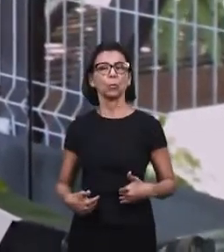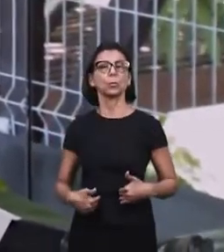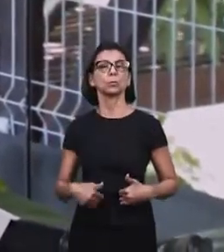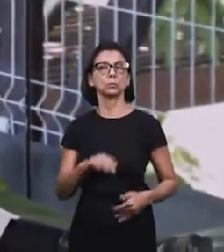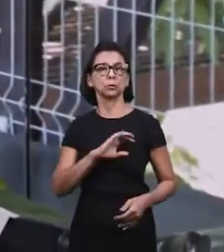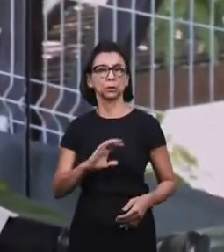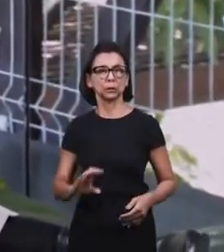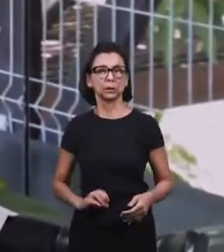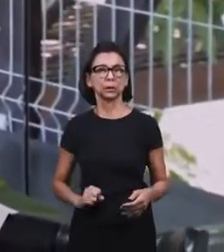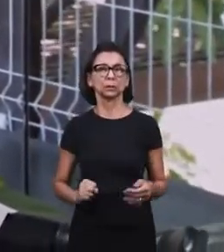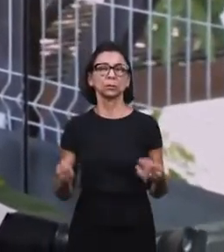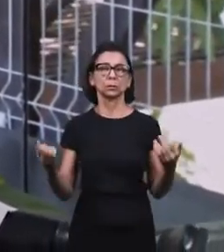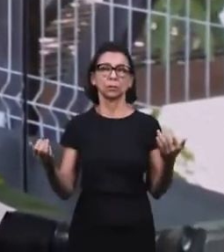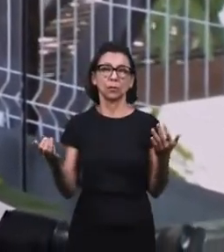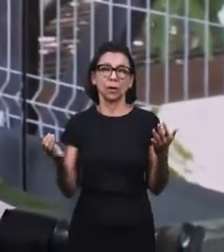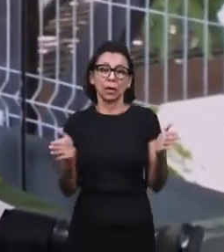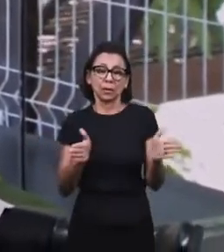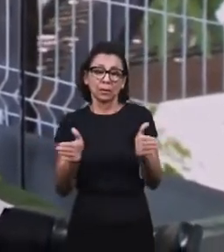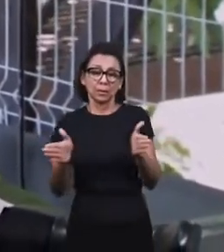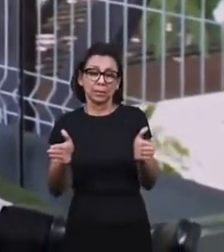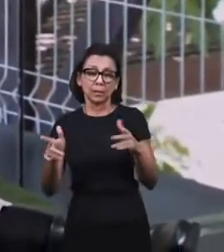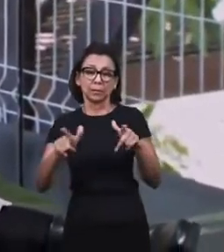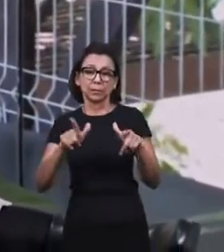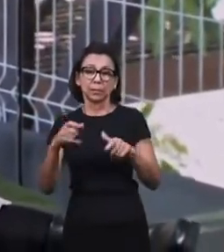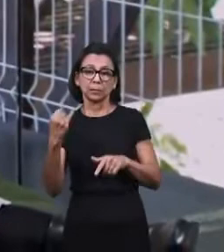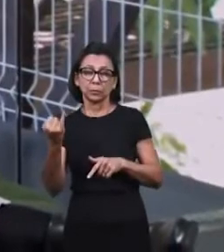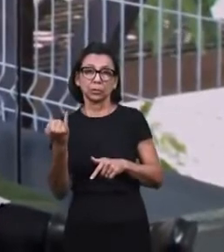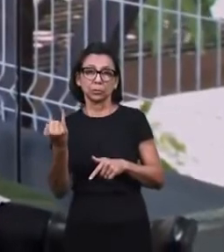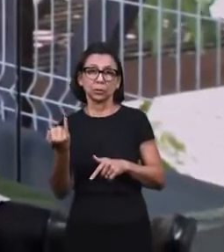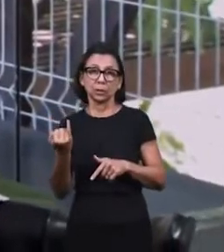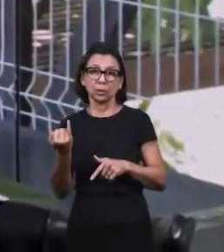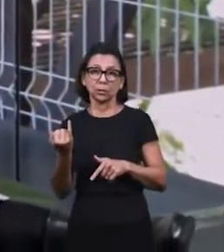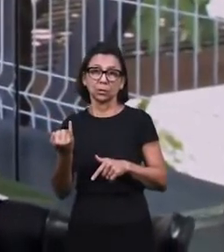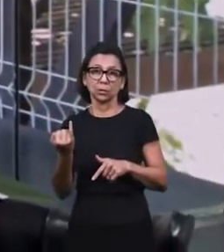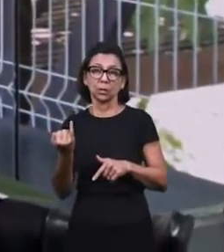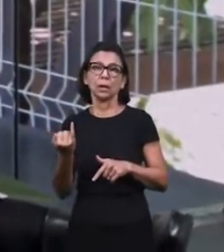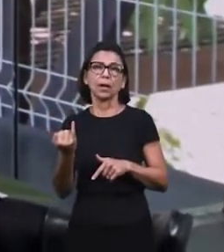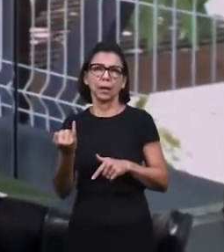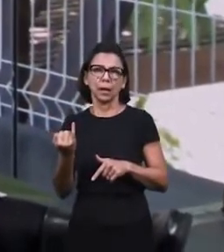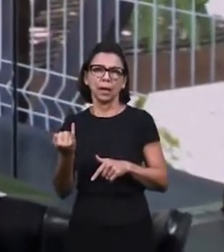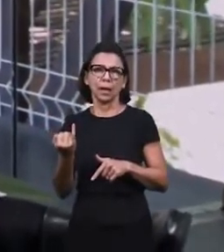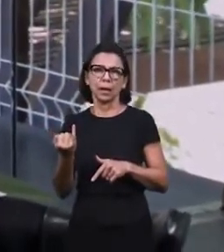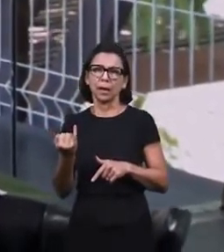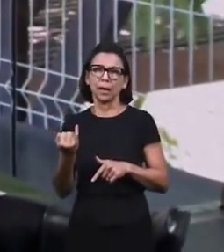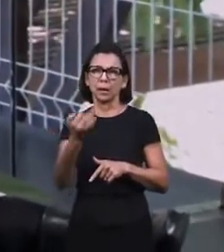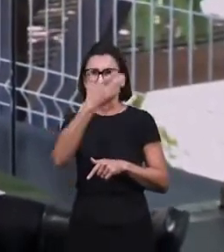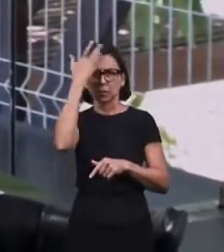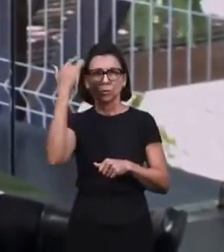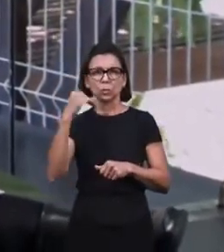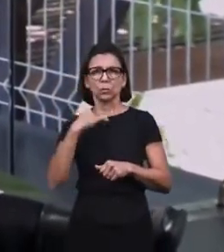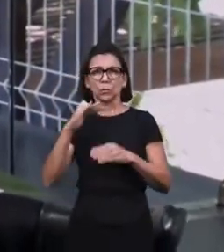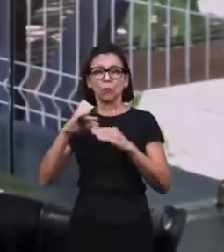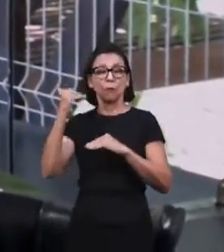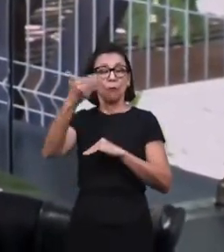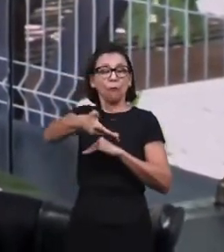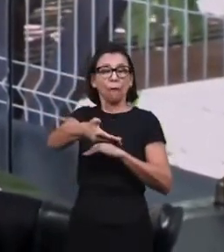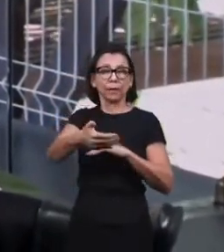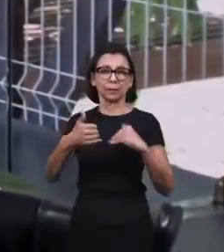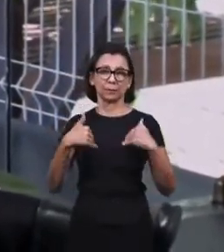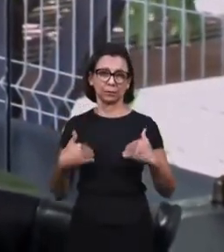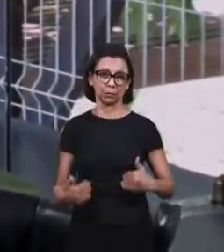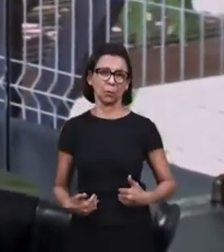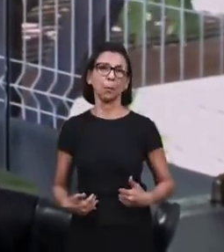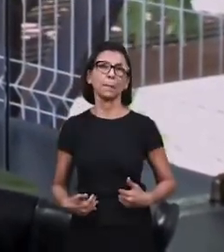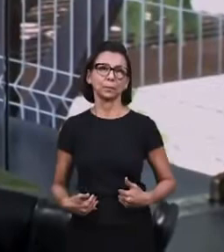by the Holy Spirit. For the day of day of the church. So that no one stays out of the body. You will learn more about